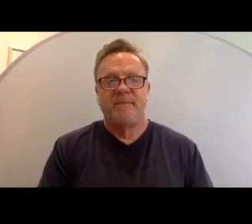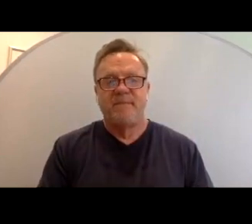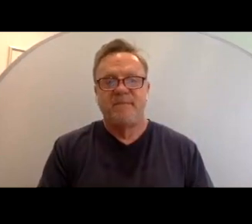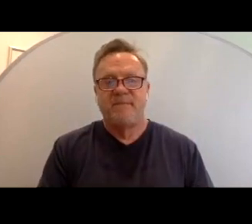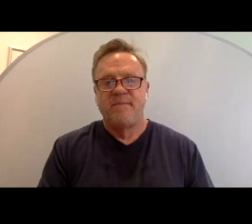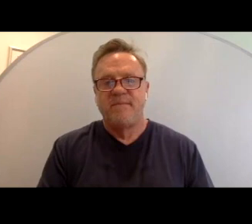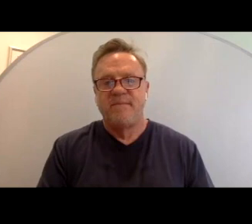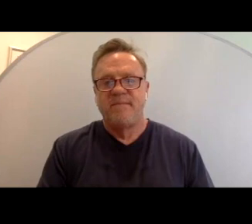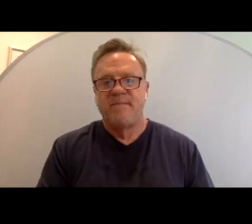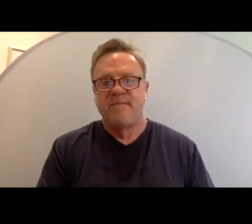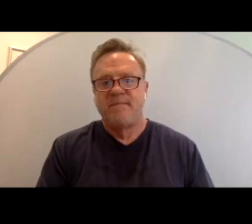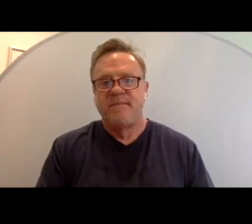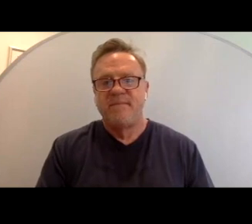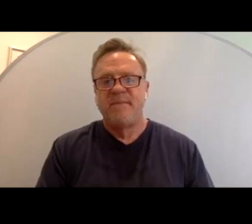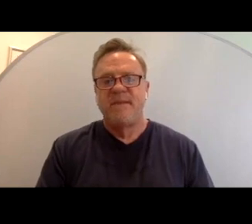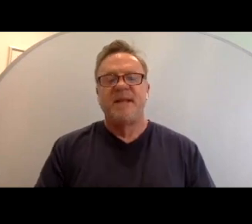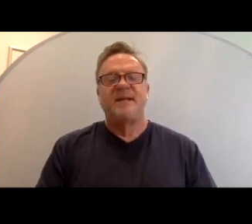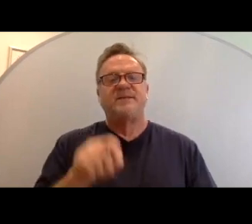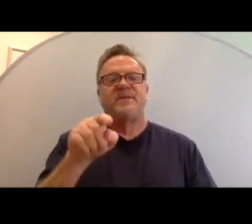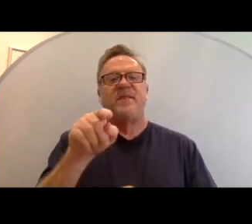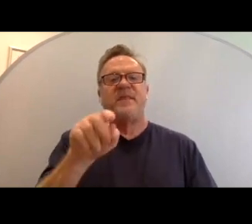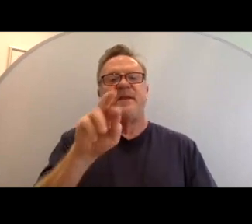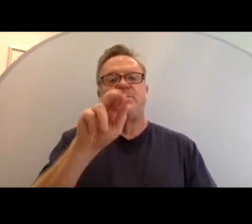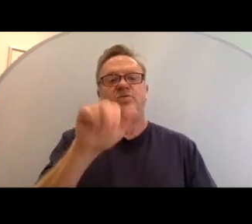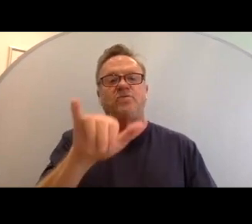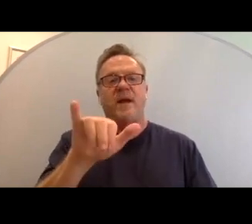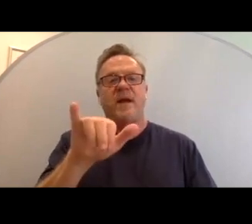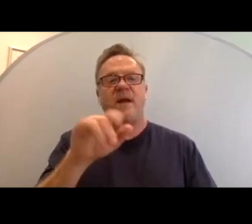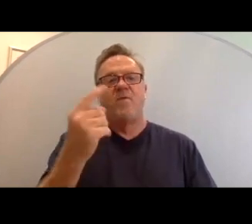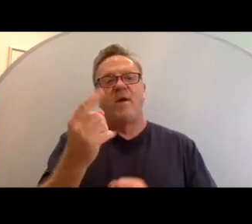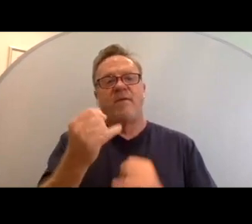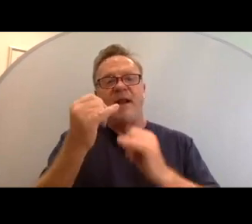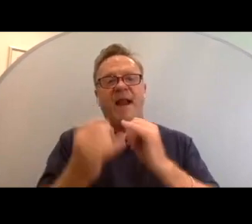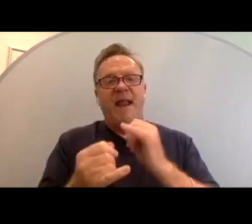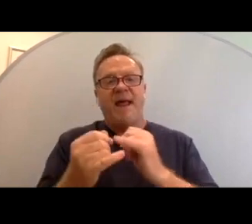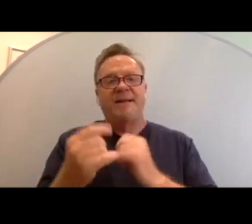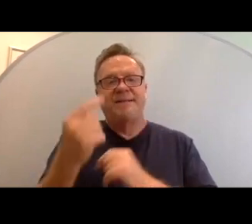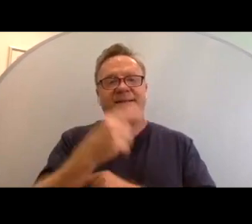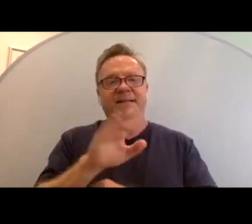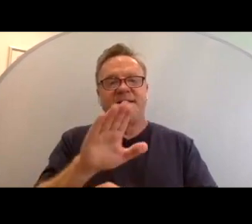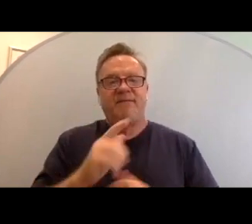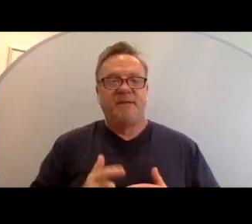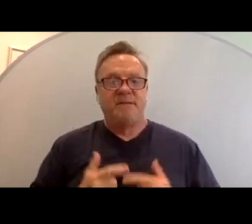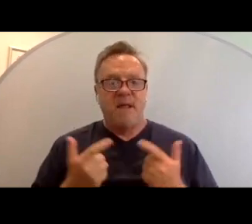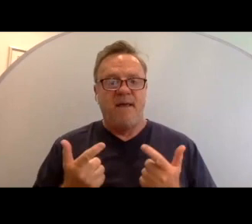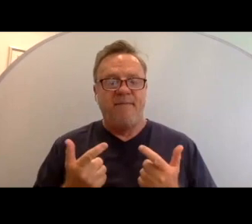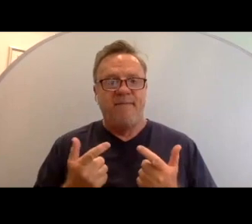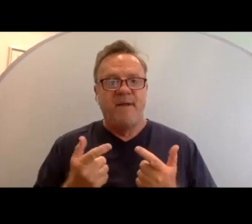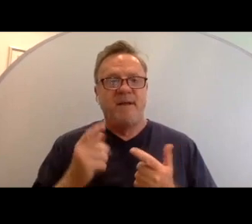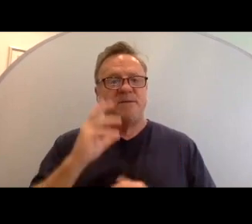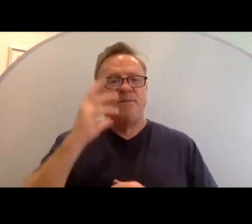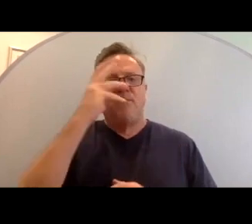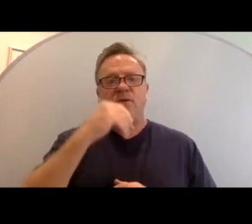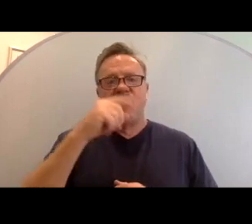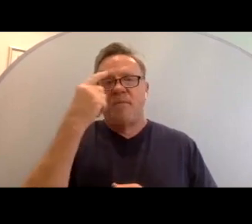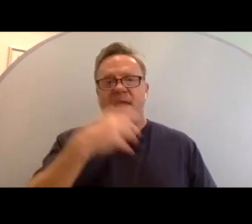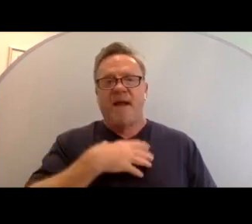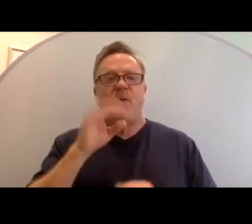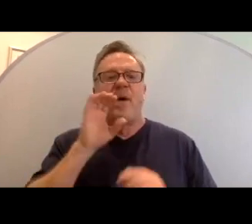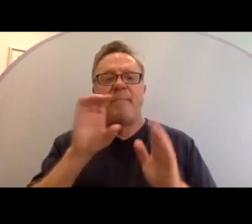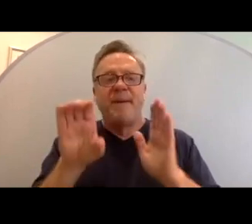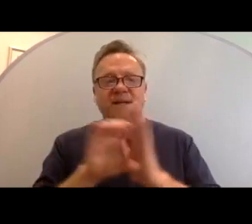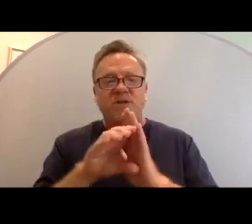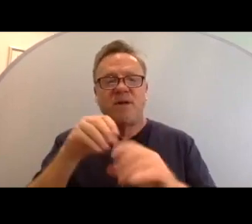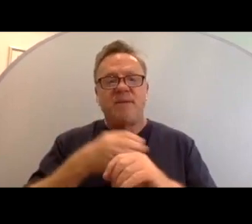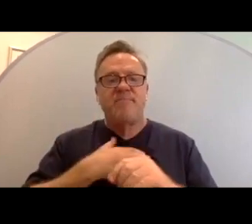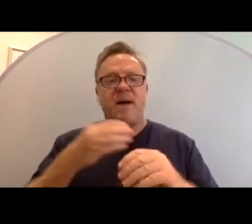So, this is Ray on one of the last days of his life. It's a beautiful black and white picture that I have in my